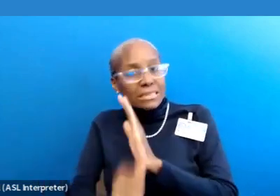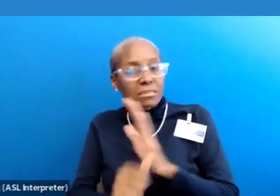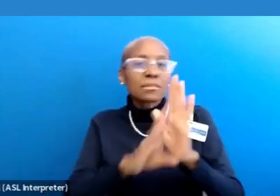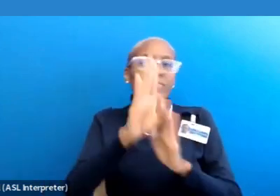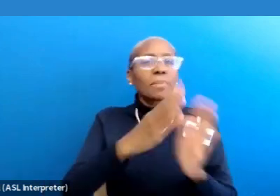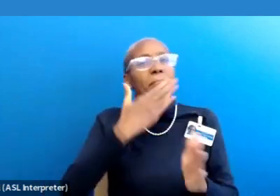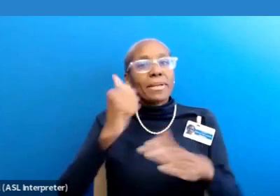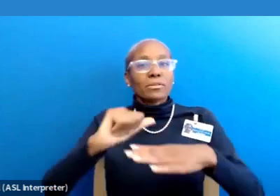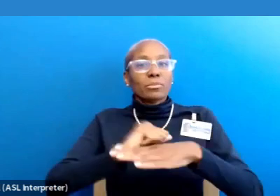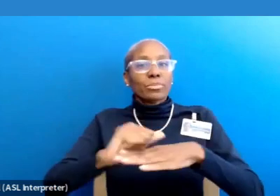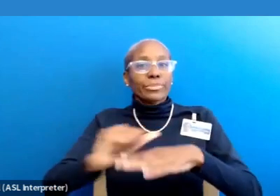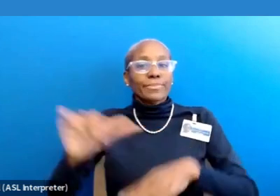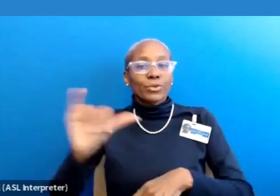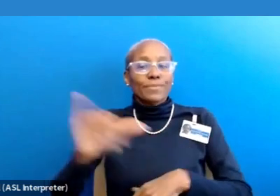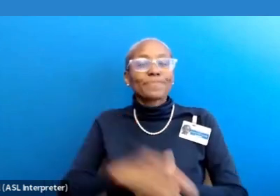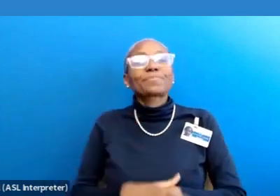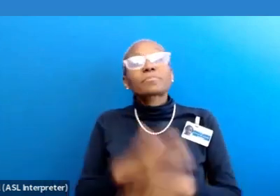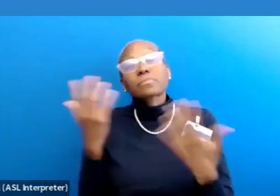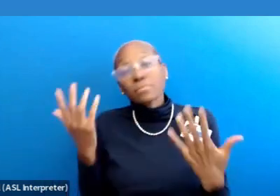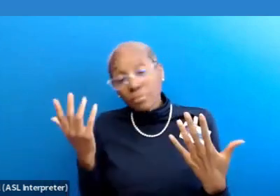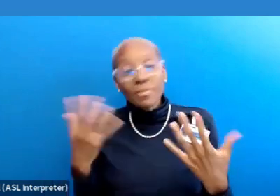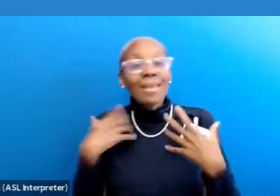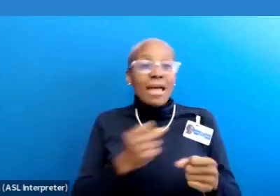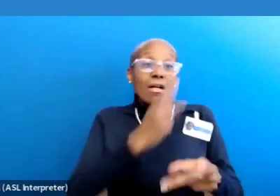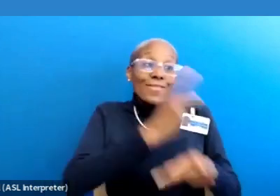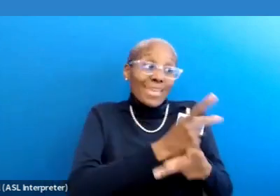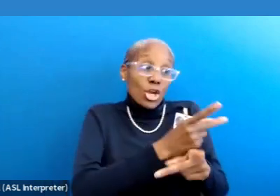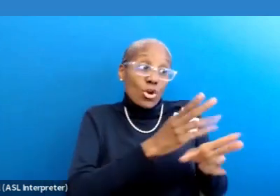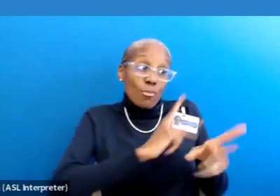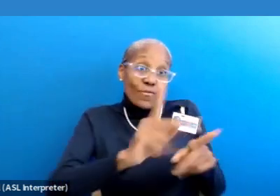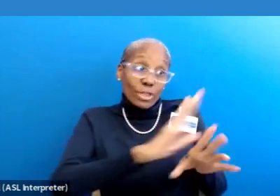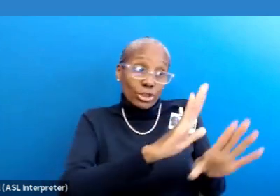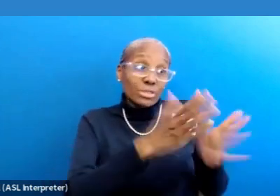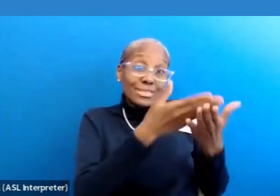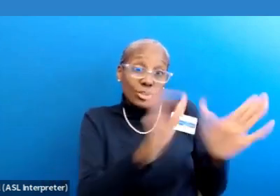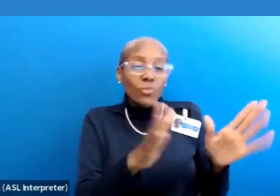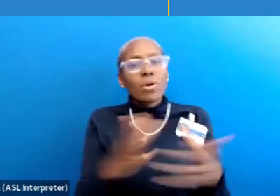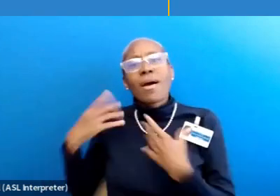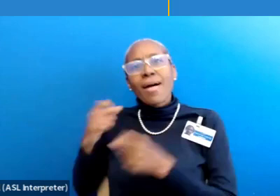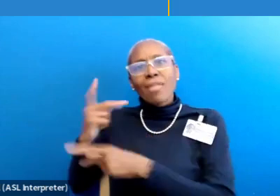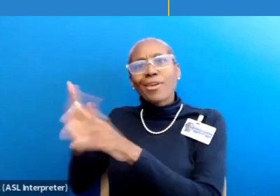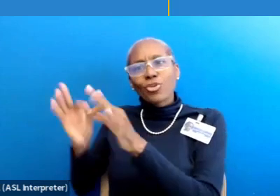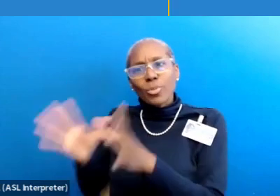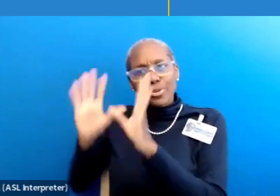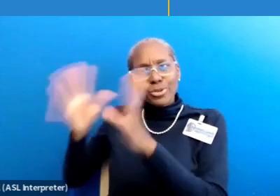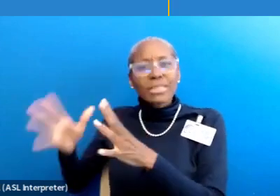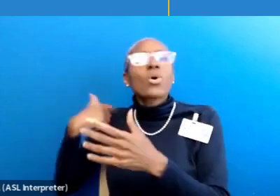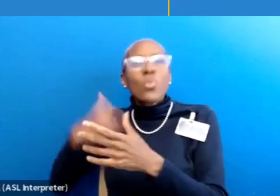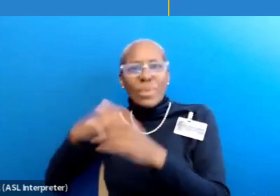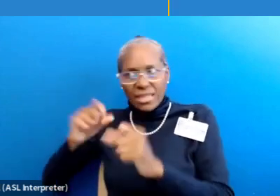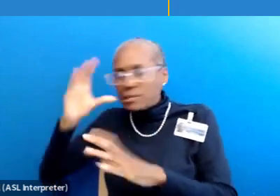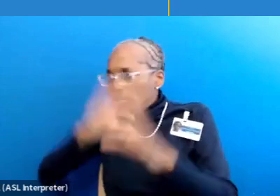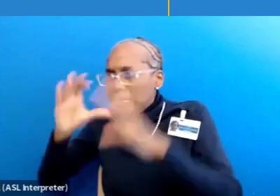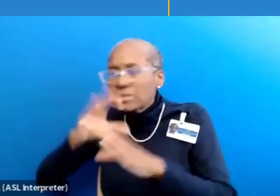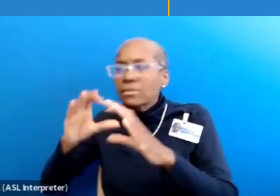best practices. So that's healthcare professions in general. What about healthcare interpreters? Well, we too can seek out